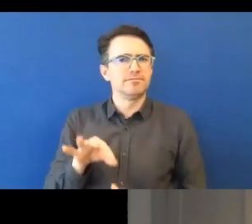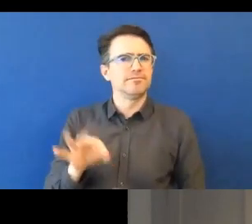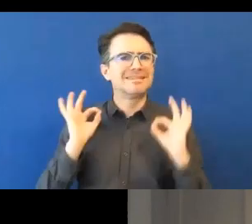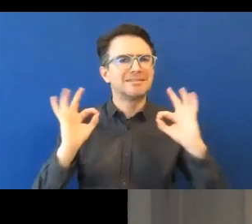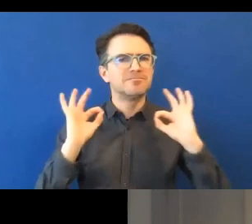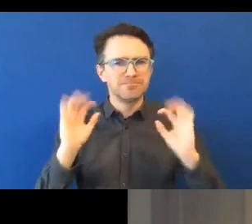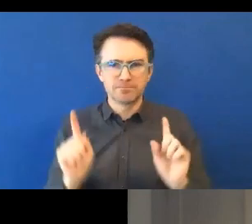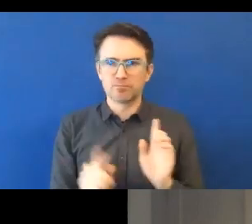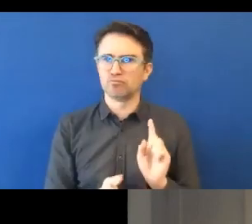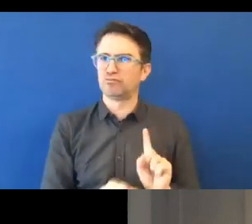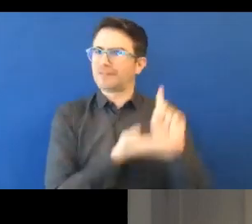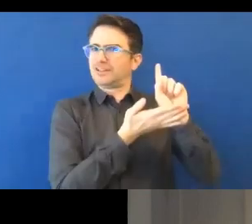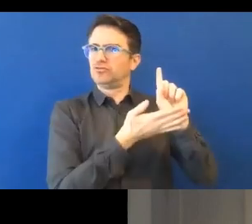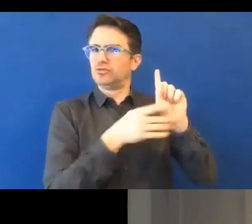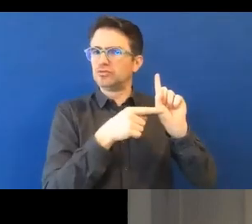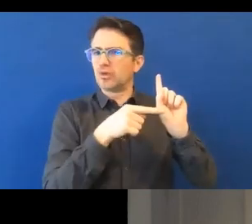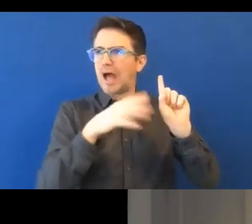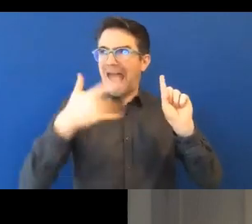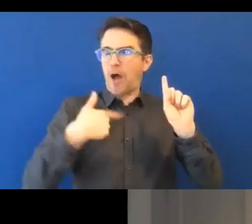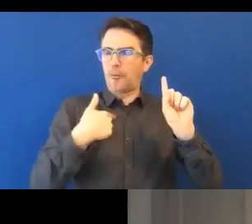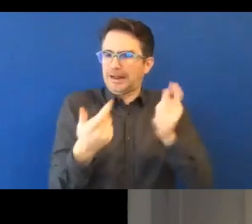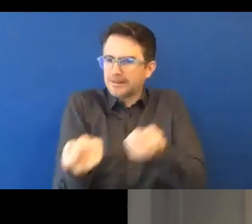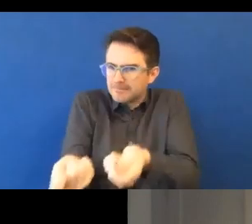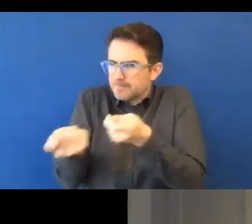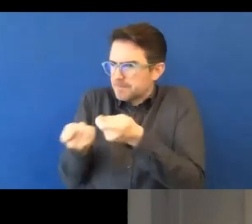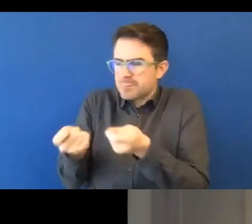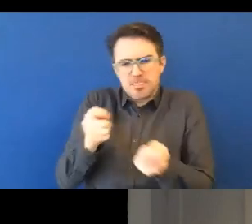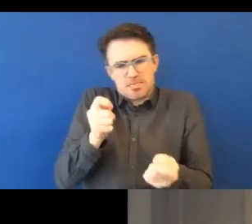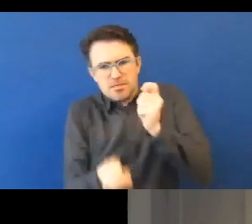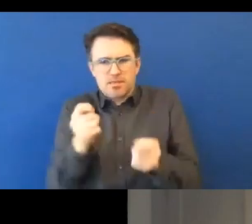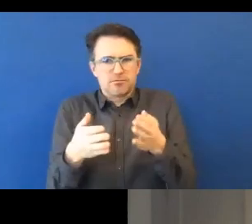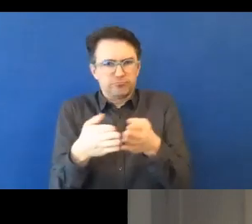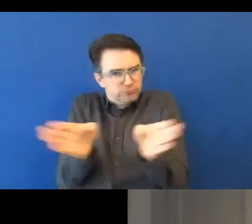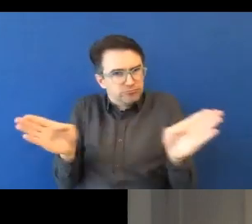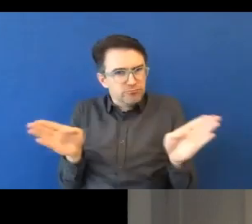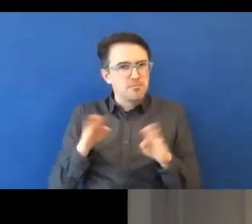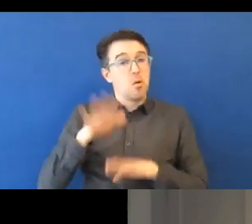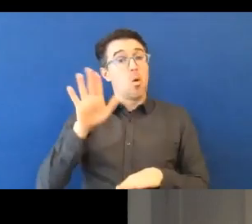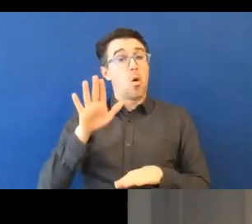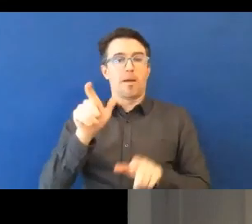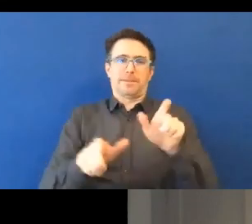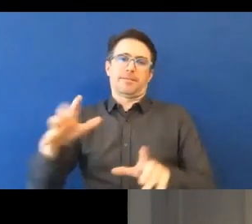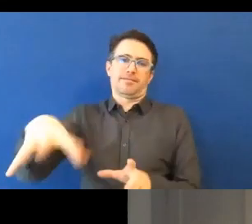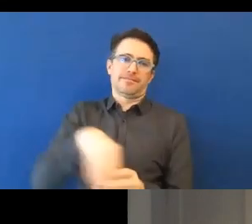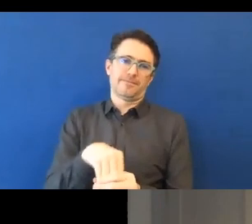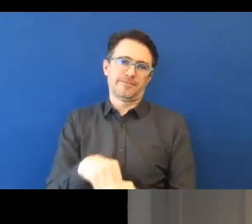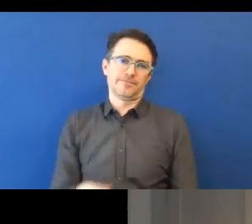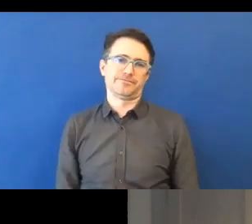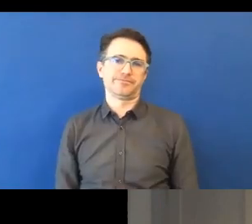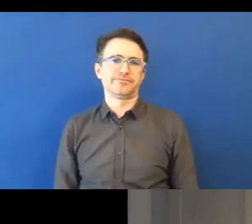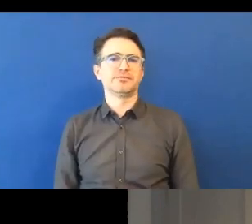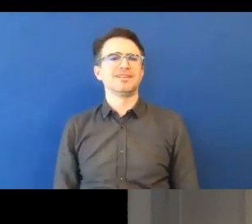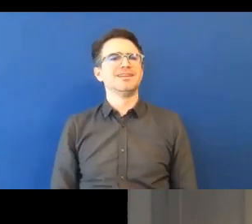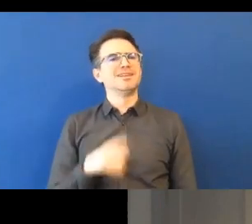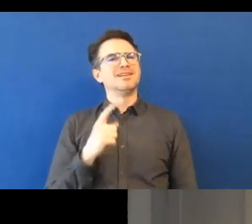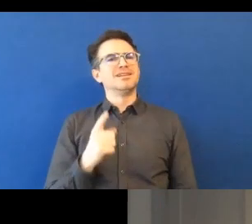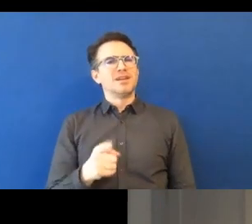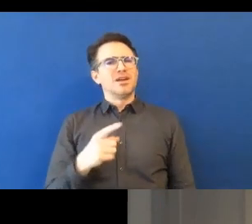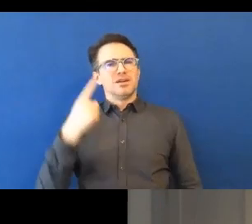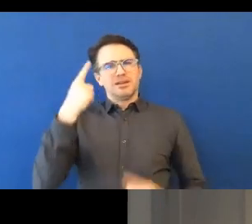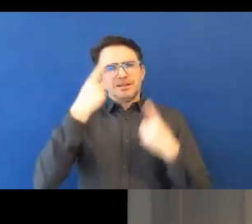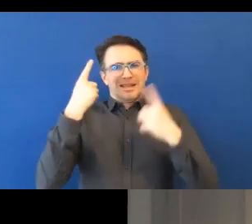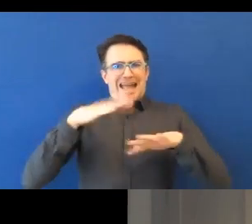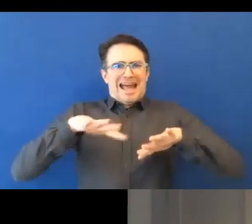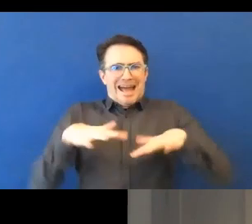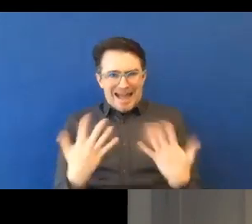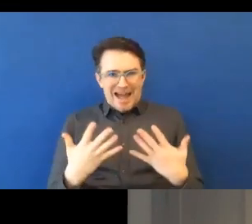and that's why that prevalence is something that is becoming more popular because a lot of people identify with it and if they're not identifying with it personally, then their